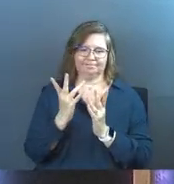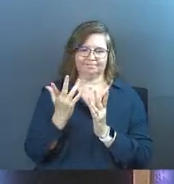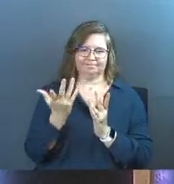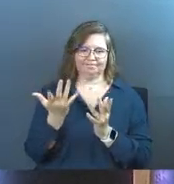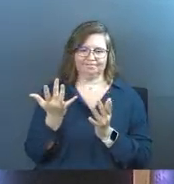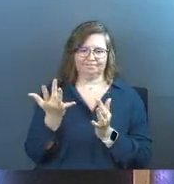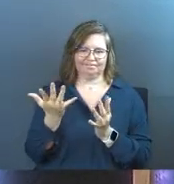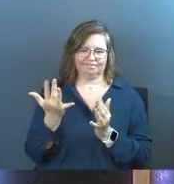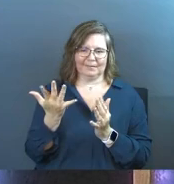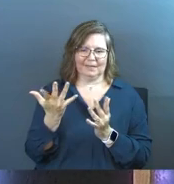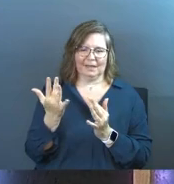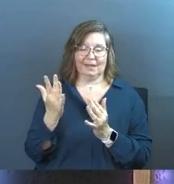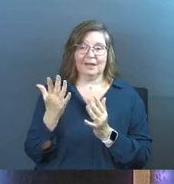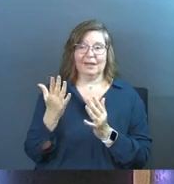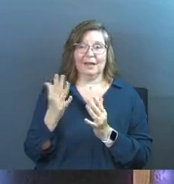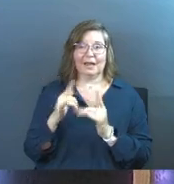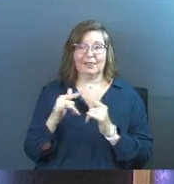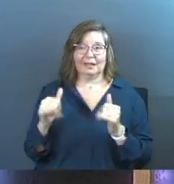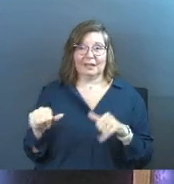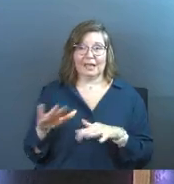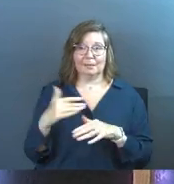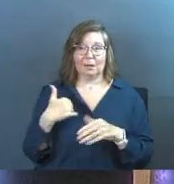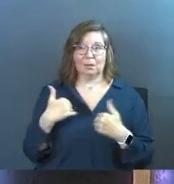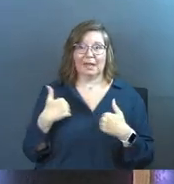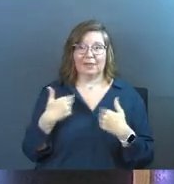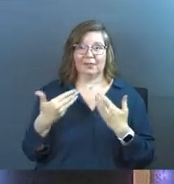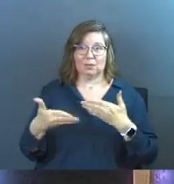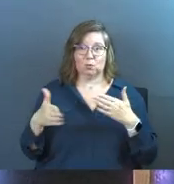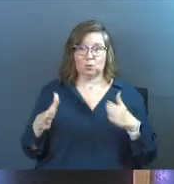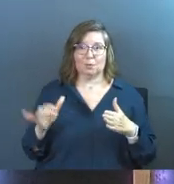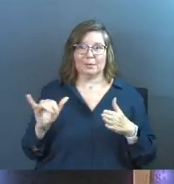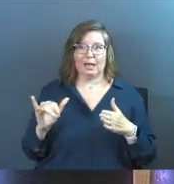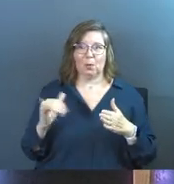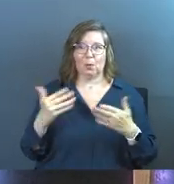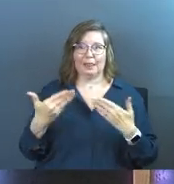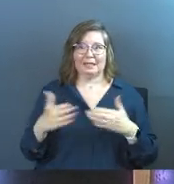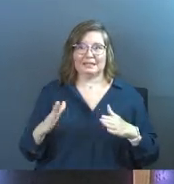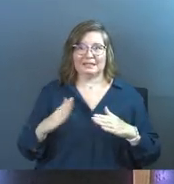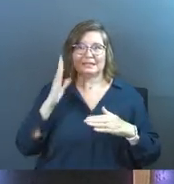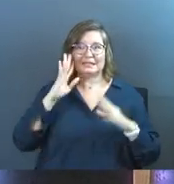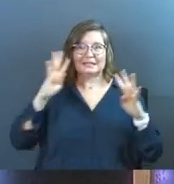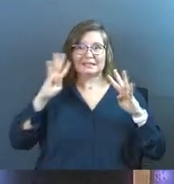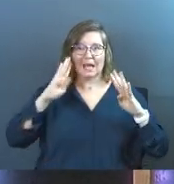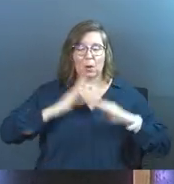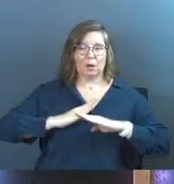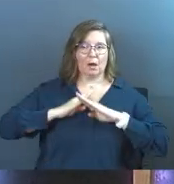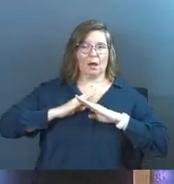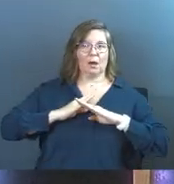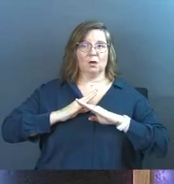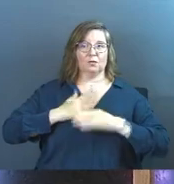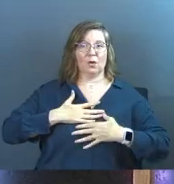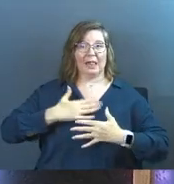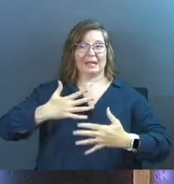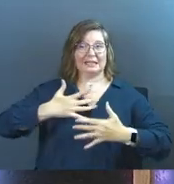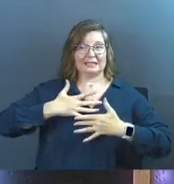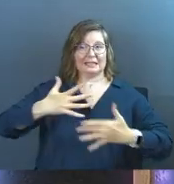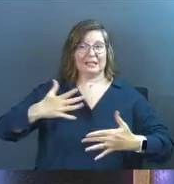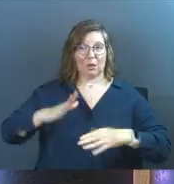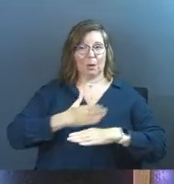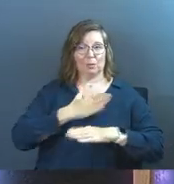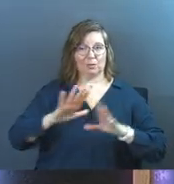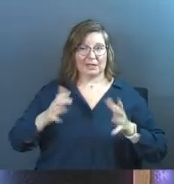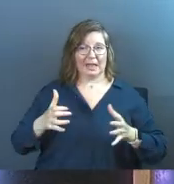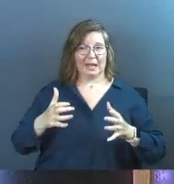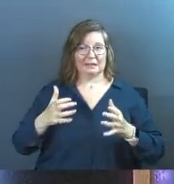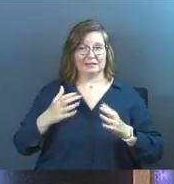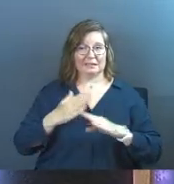at the, at the campus that we were at, they would have these rooms and they were sound isolated. And so if you were in a vocal music class, you could